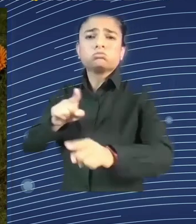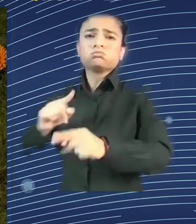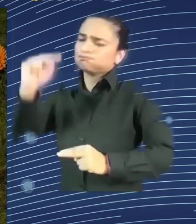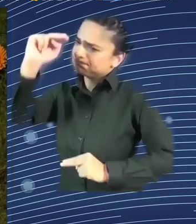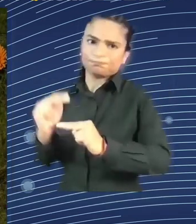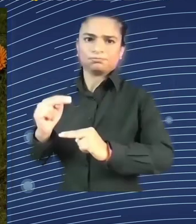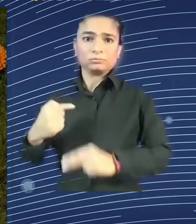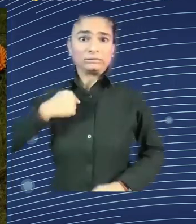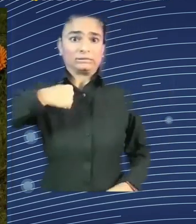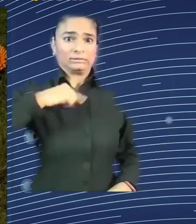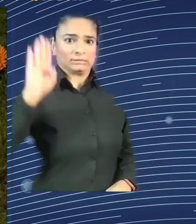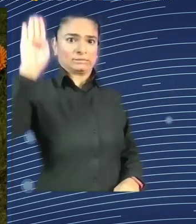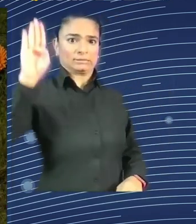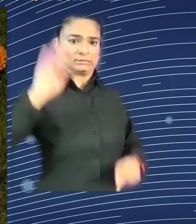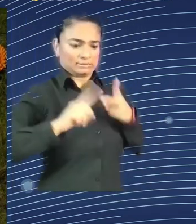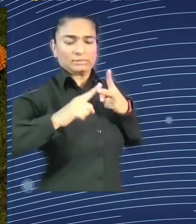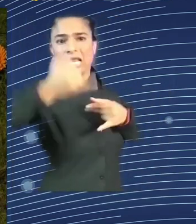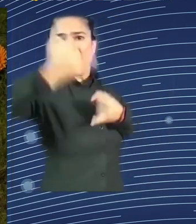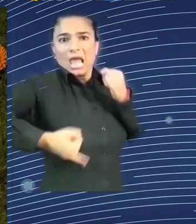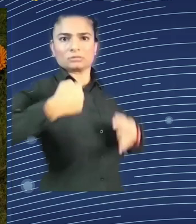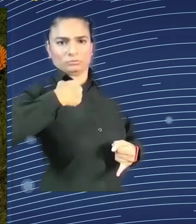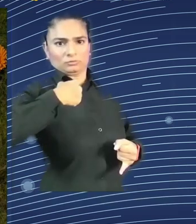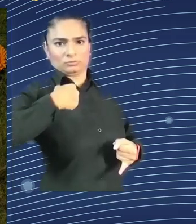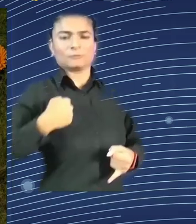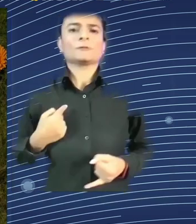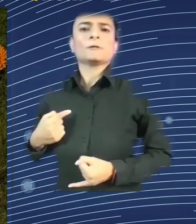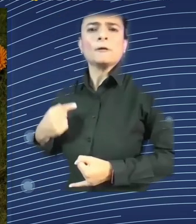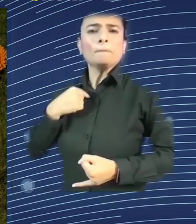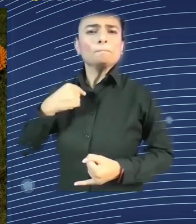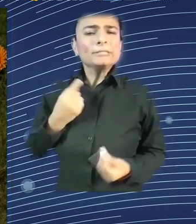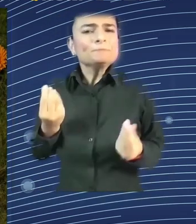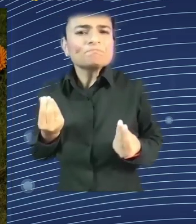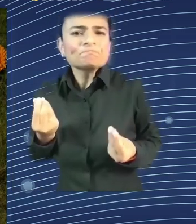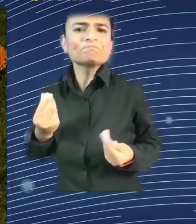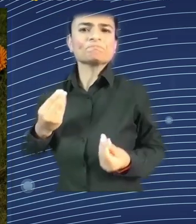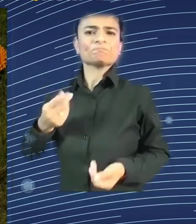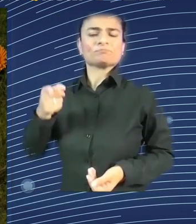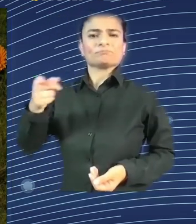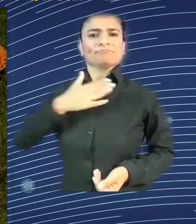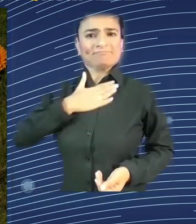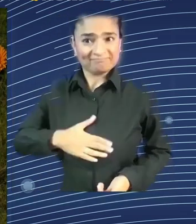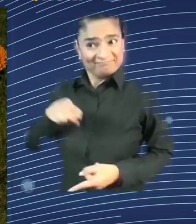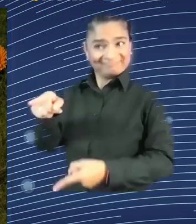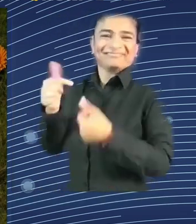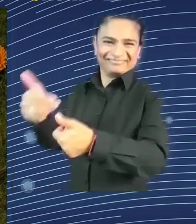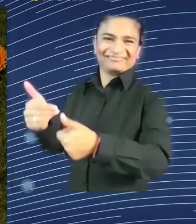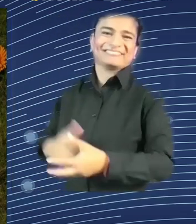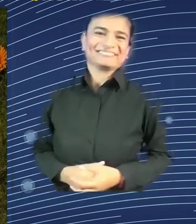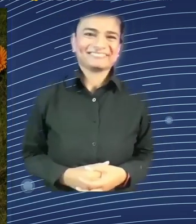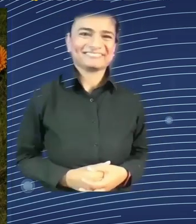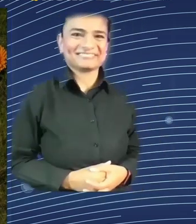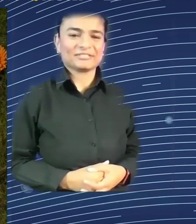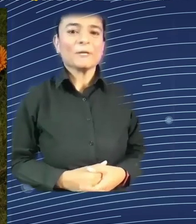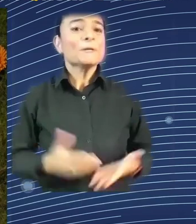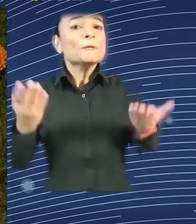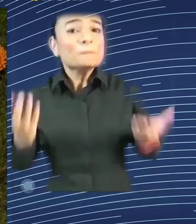Yes. So absolutely. I think we have to look at international standards in a comprehensive way. The ILO is only one part of the bigger